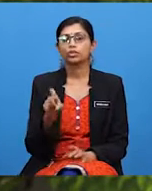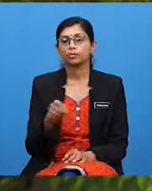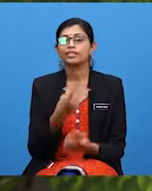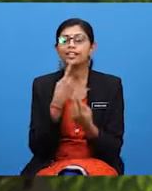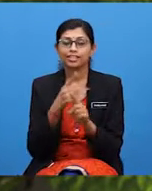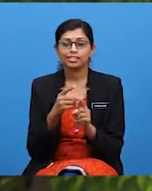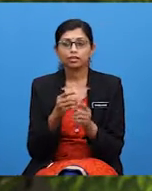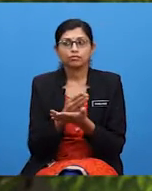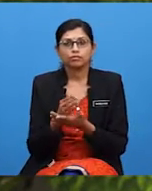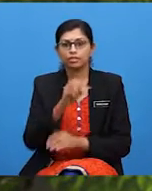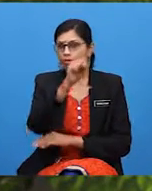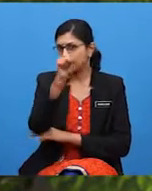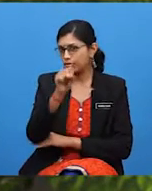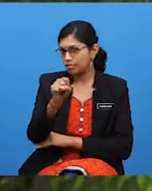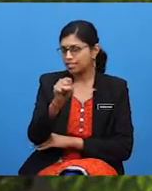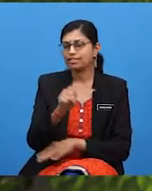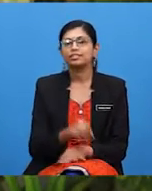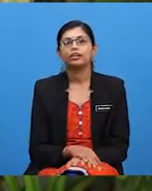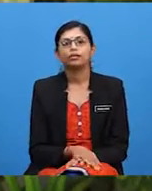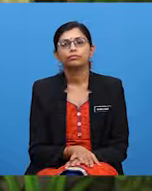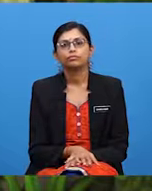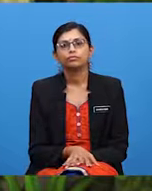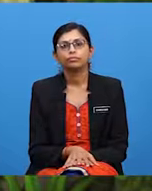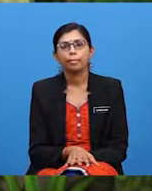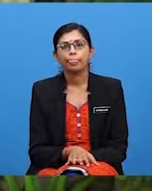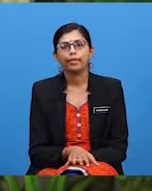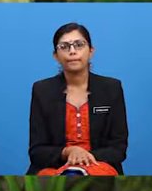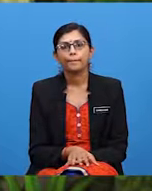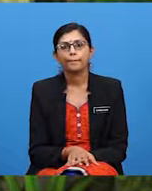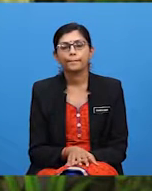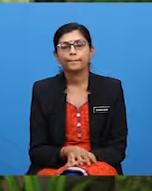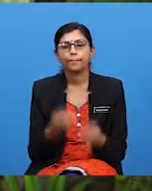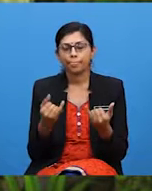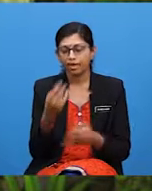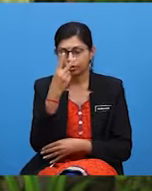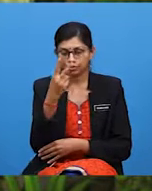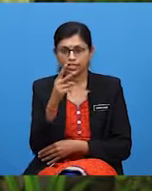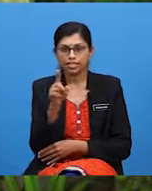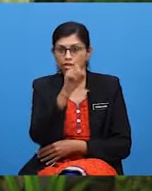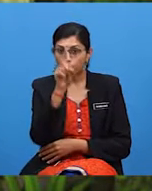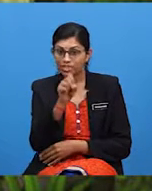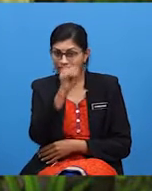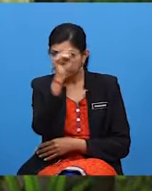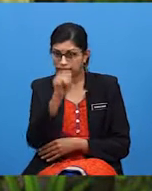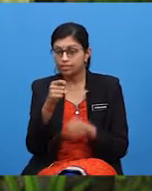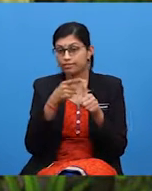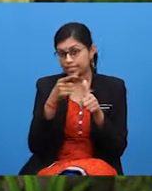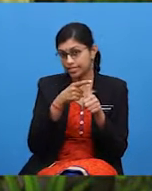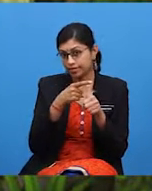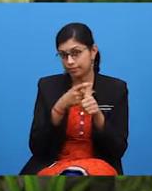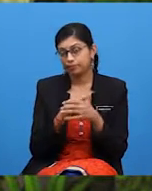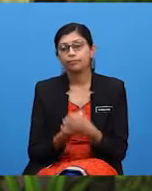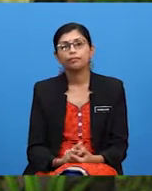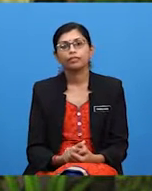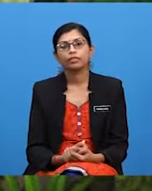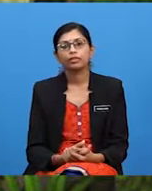questions based on their conversation. So, let's look at the questions first. Please